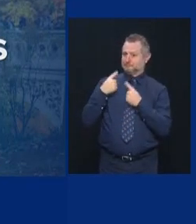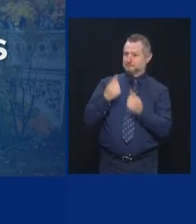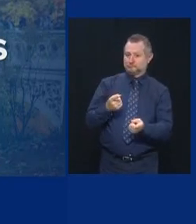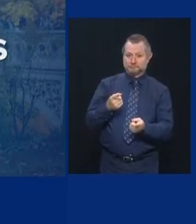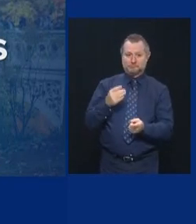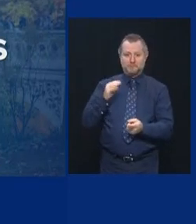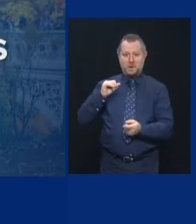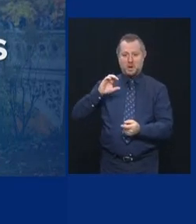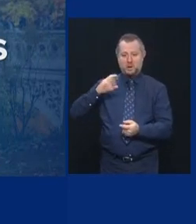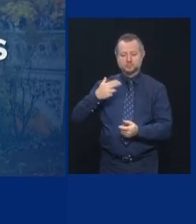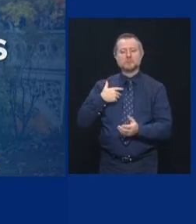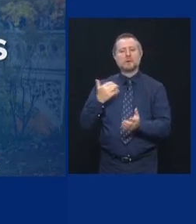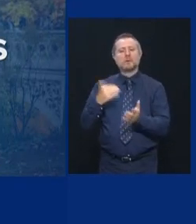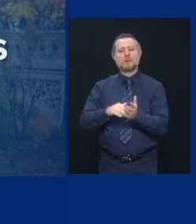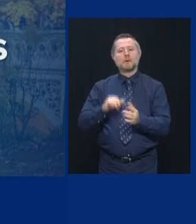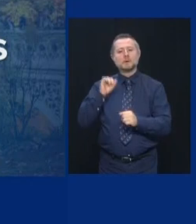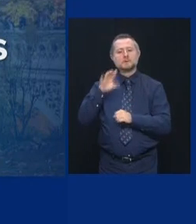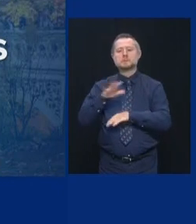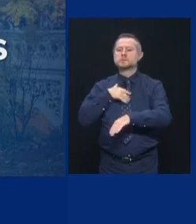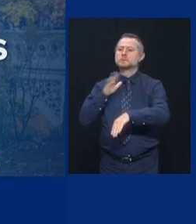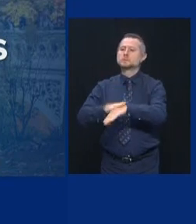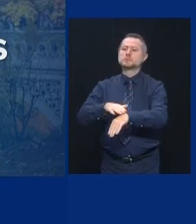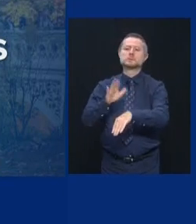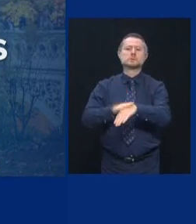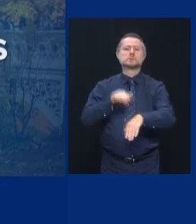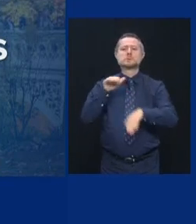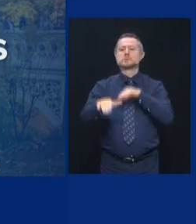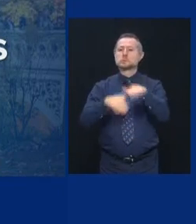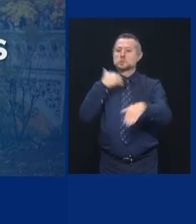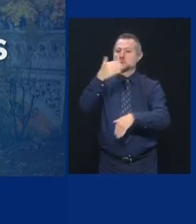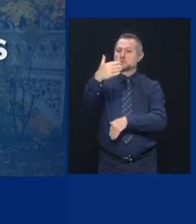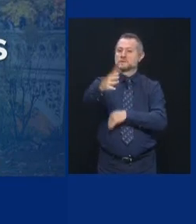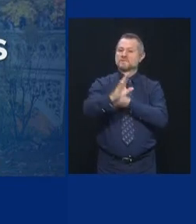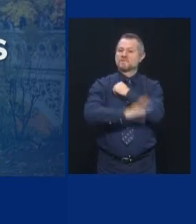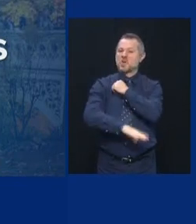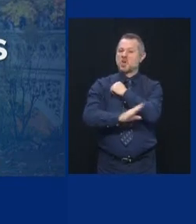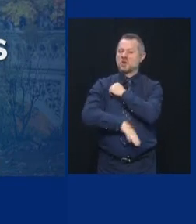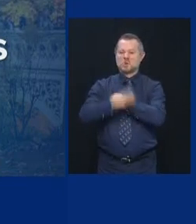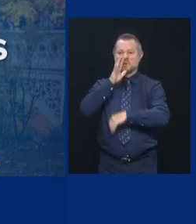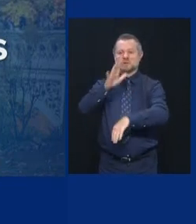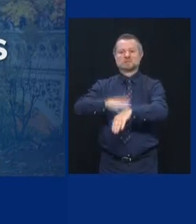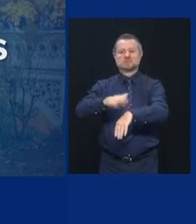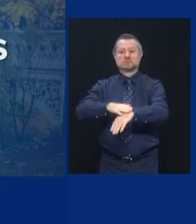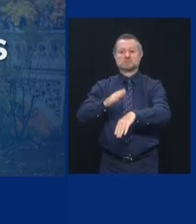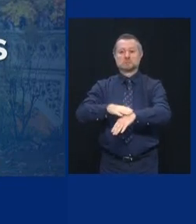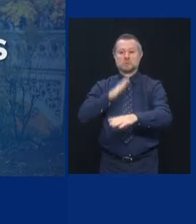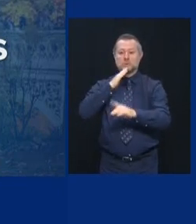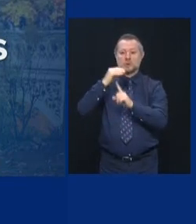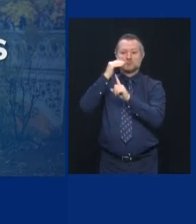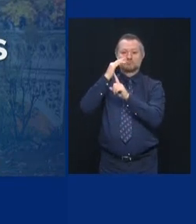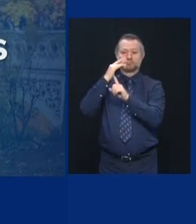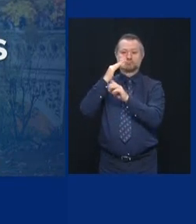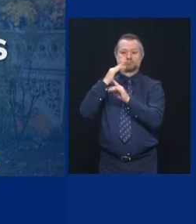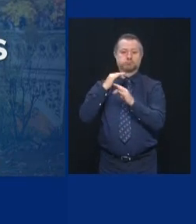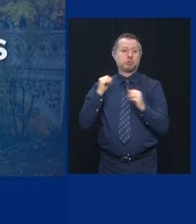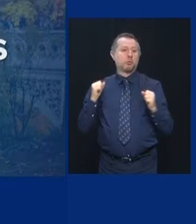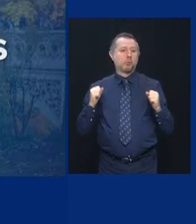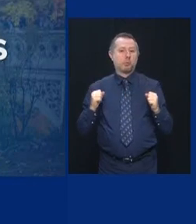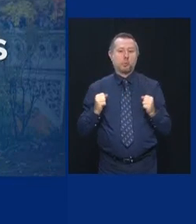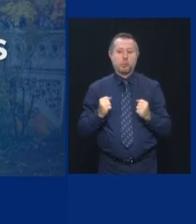beware the fall. Beware the fall. Weather gets colder, more people move indoors, flu season,